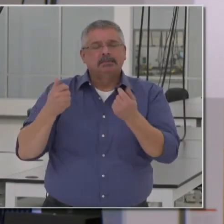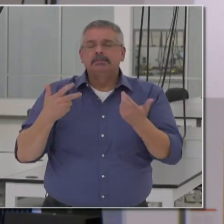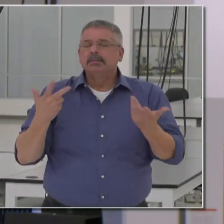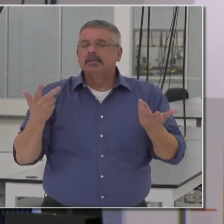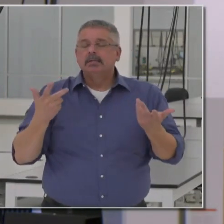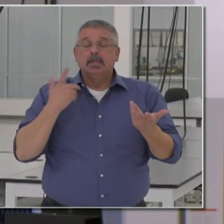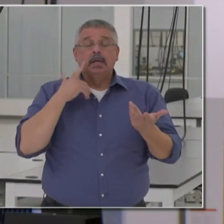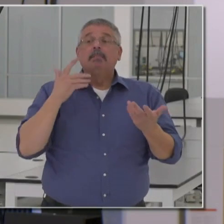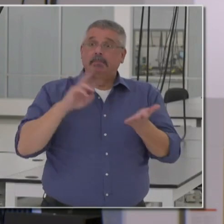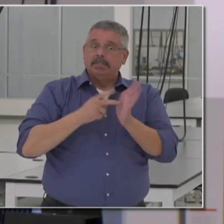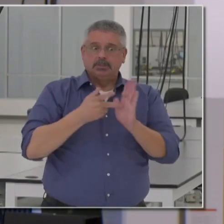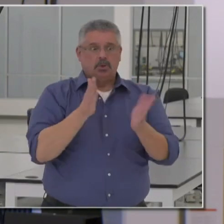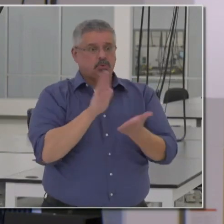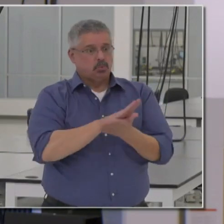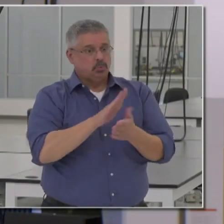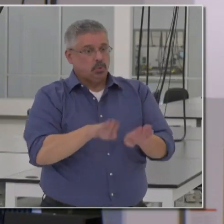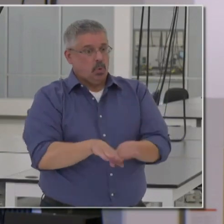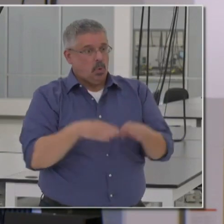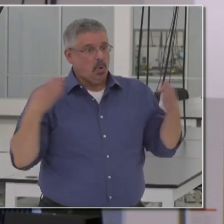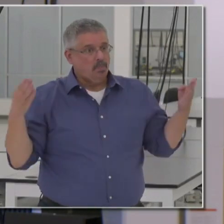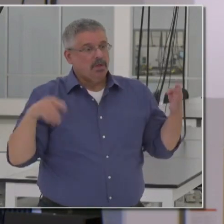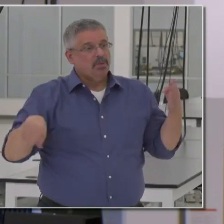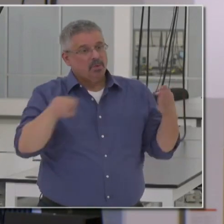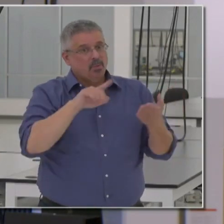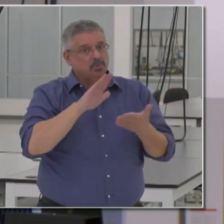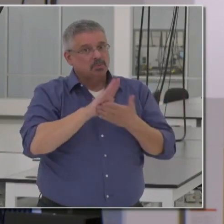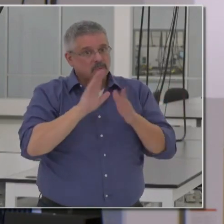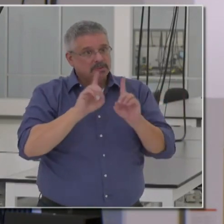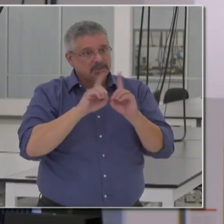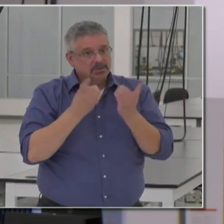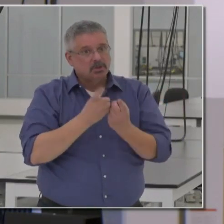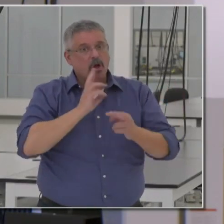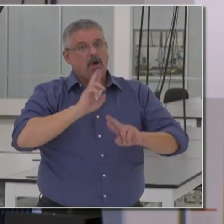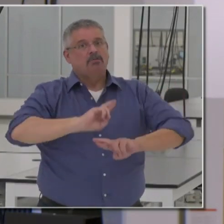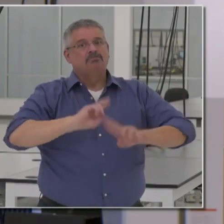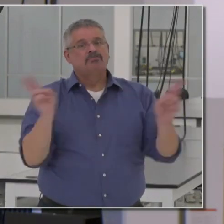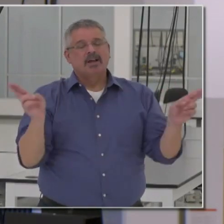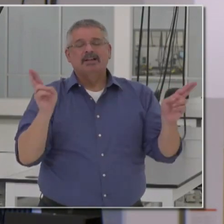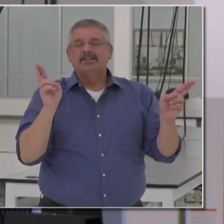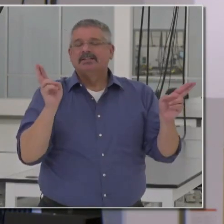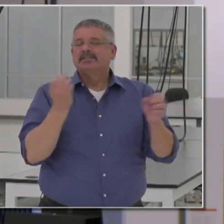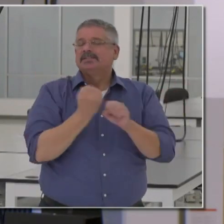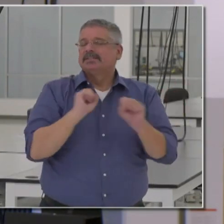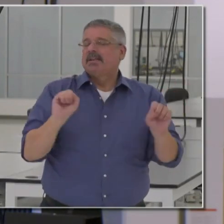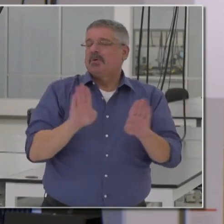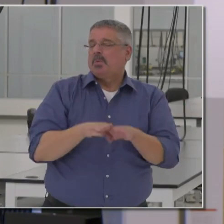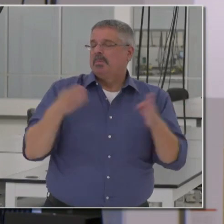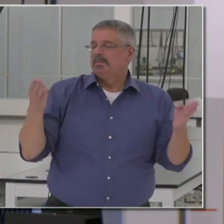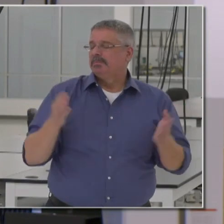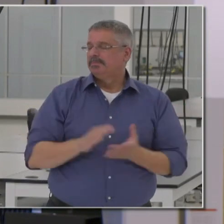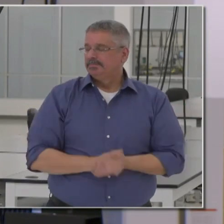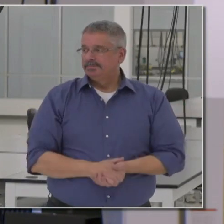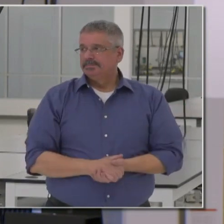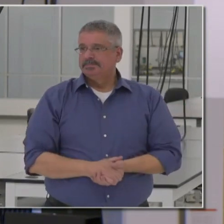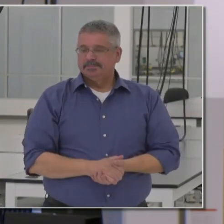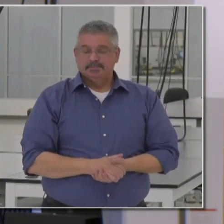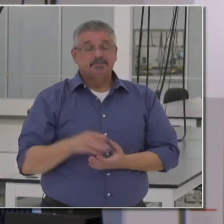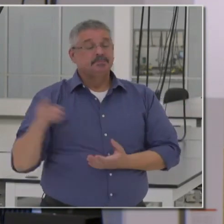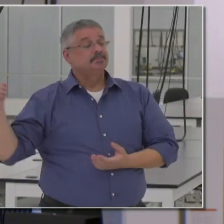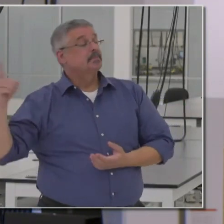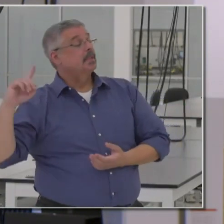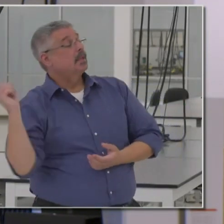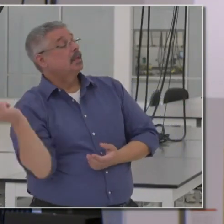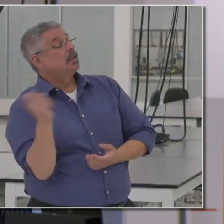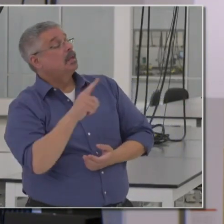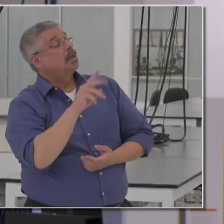school reopening when those schools and those districts are ready to safely reopen. This next